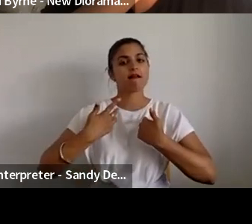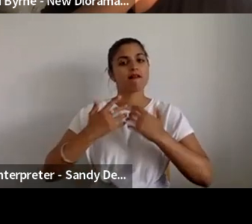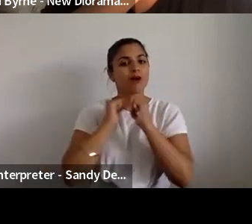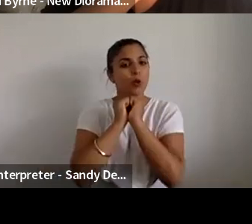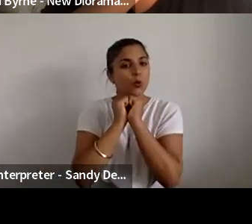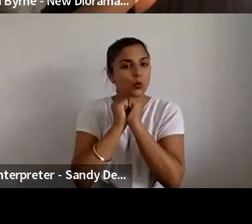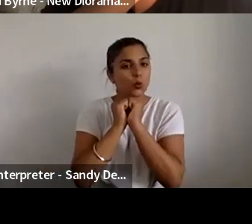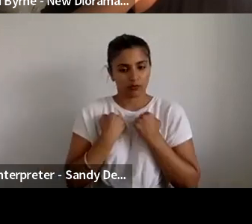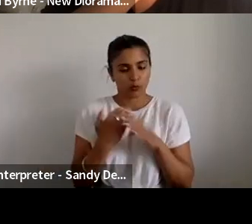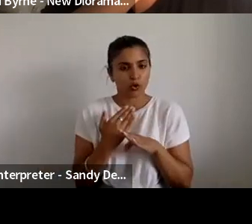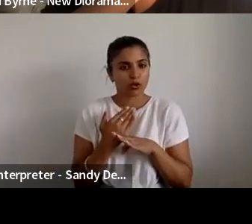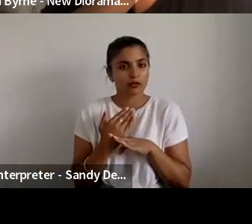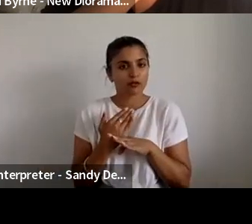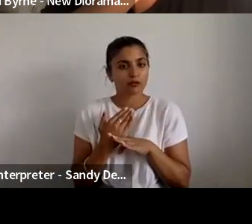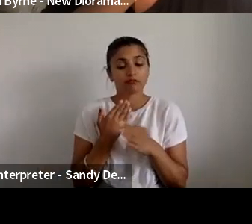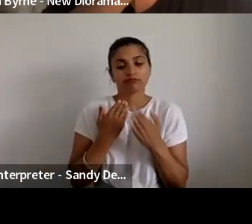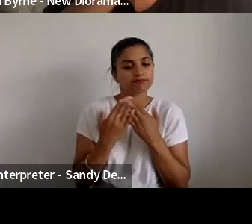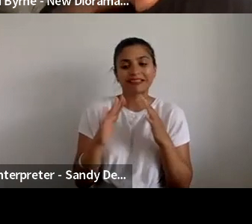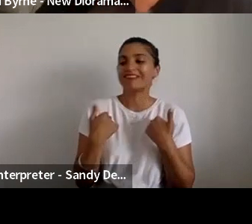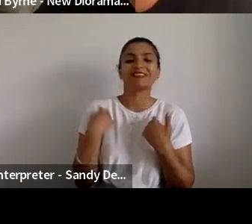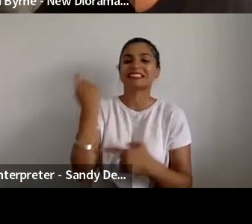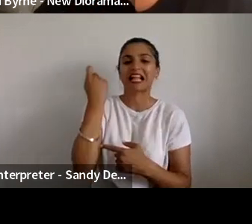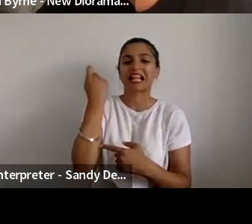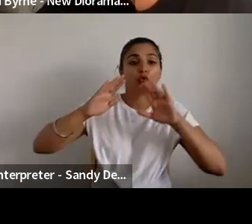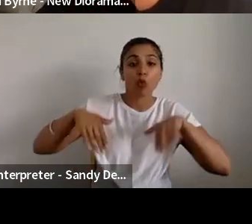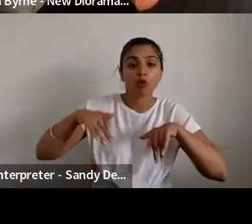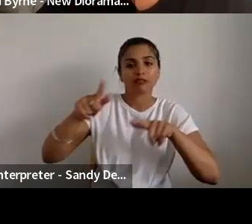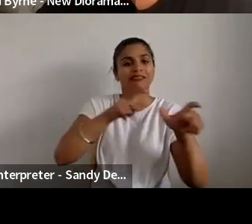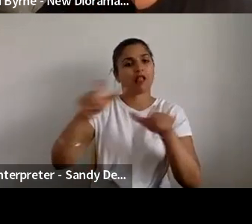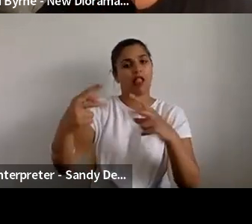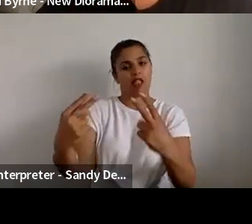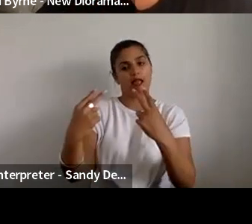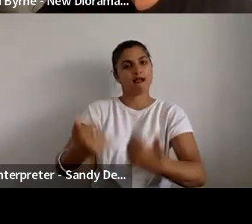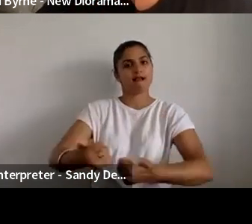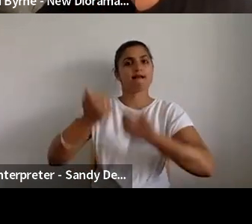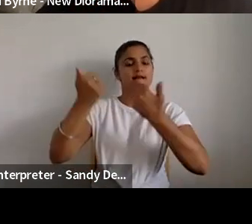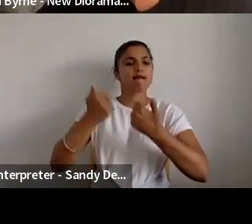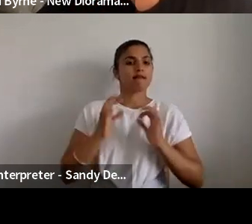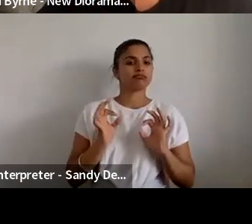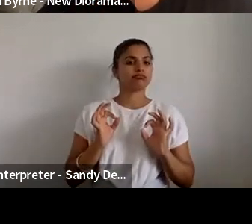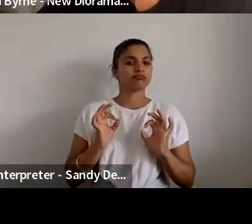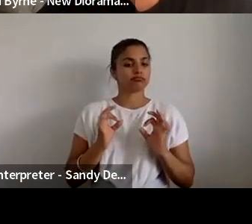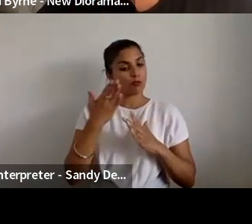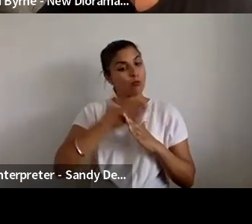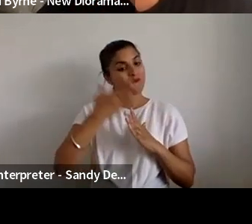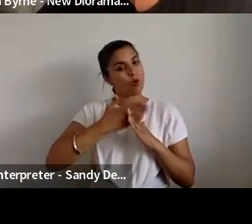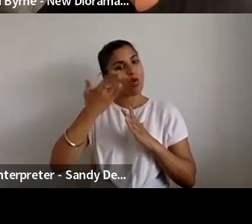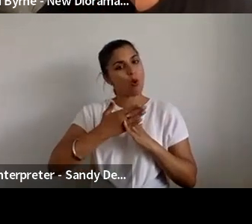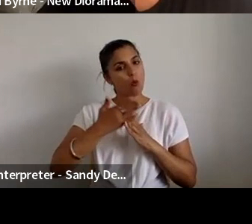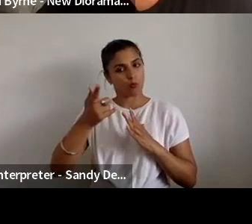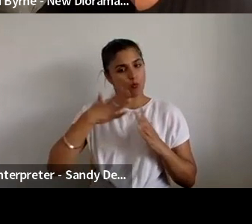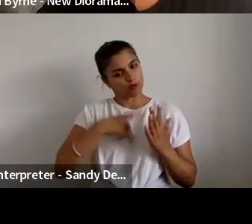it. And even if they weren't successful, that kind of that, that portfolio view kind of